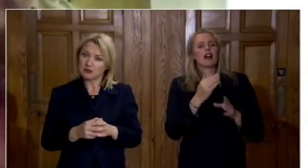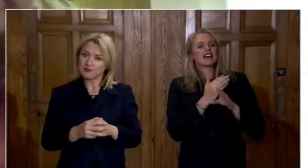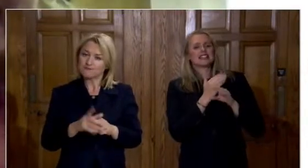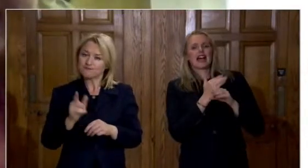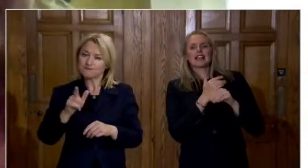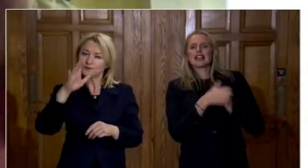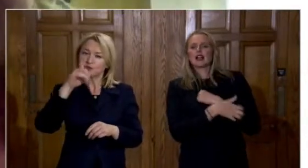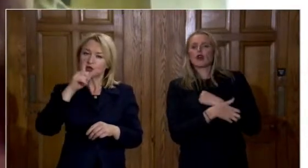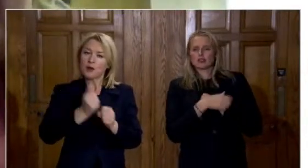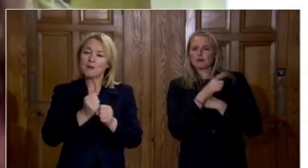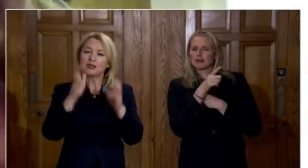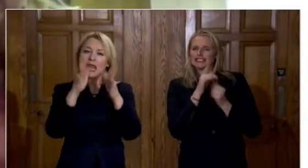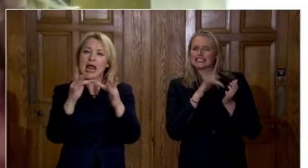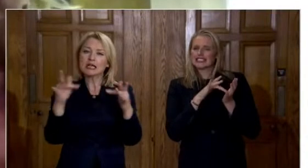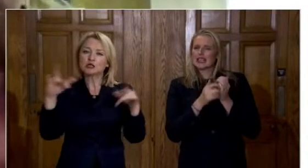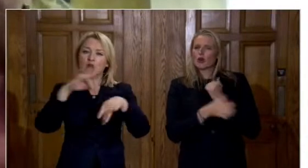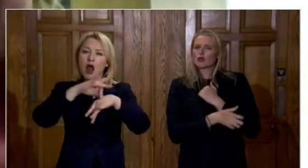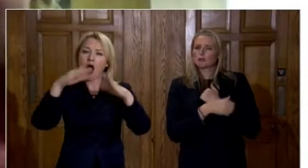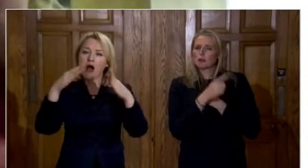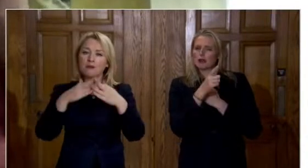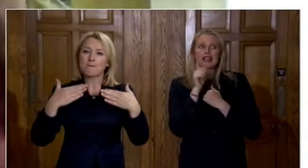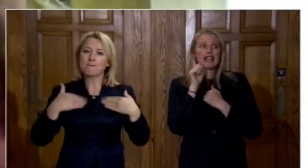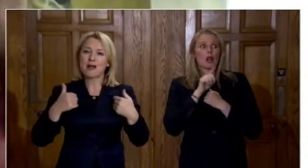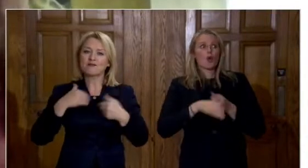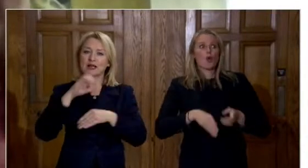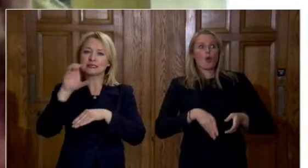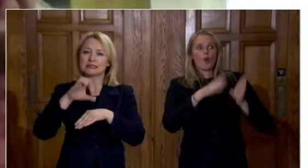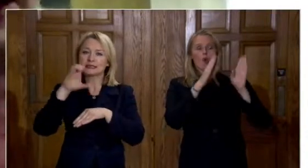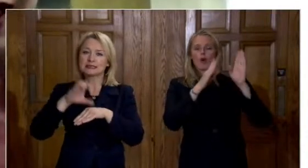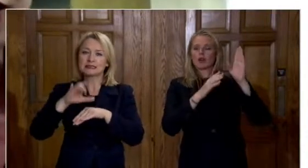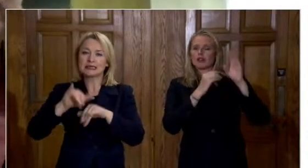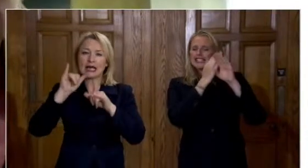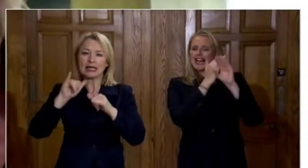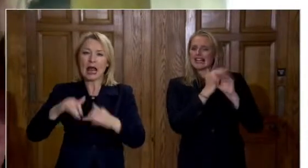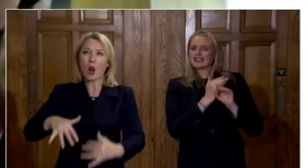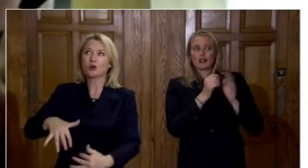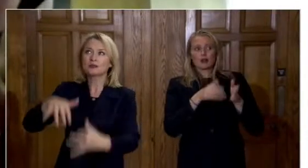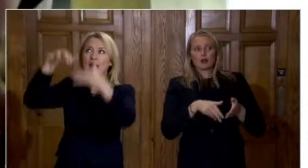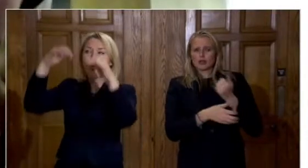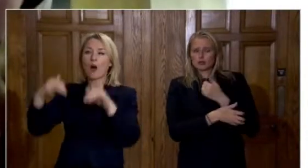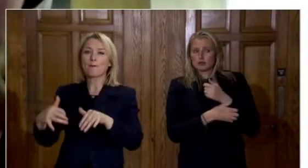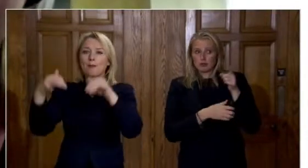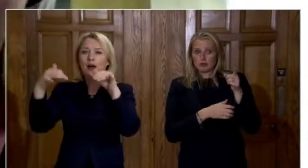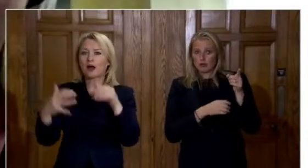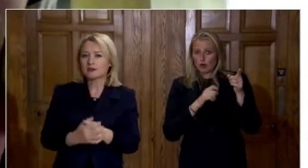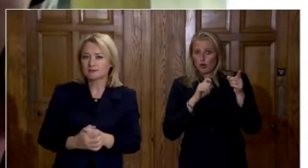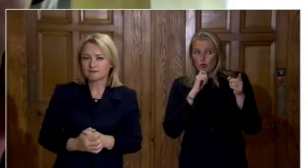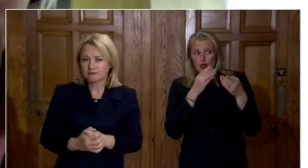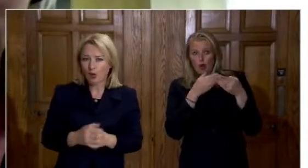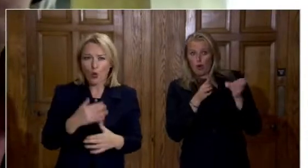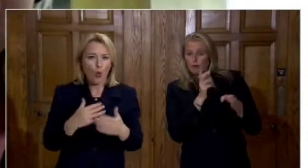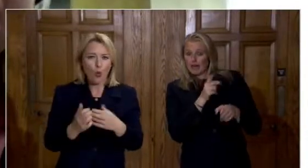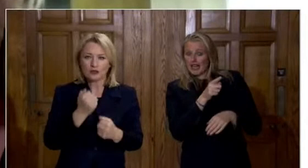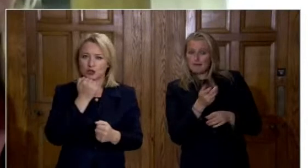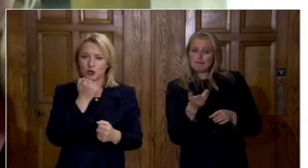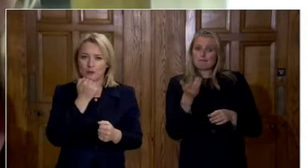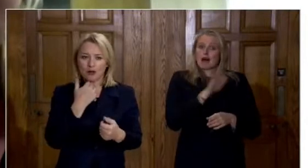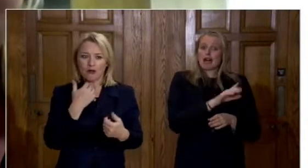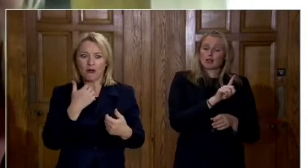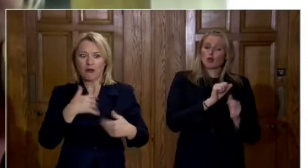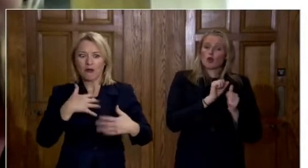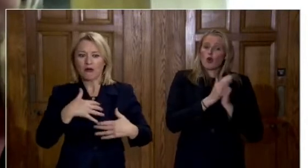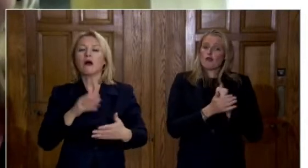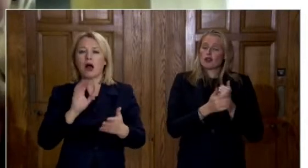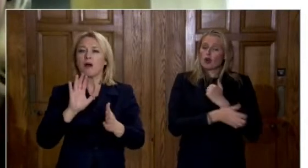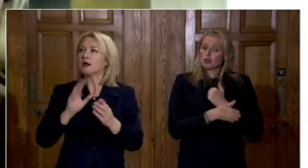it is my understanding that preparations are being made but what is the figure that really would tip that